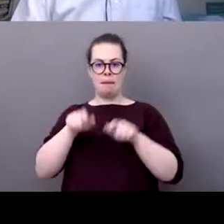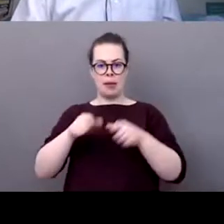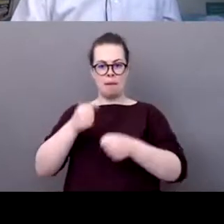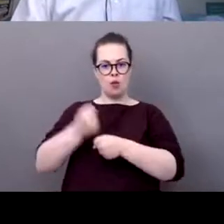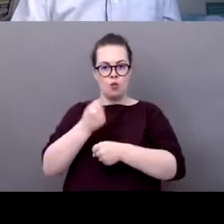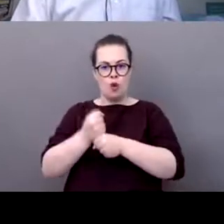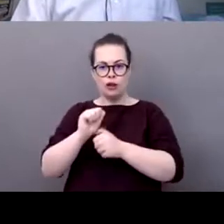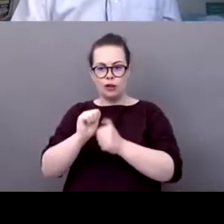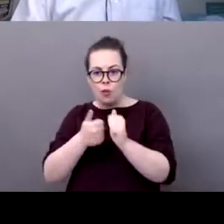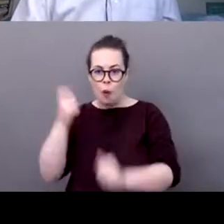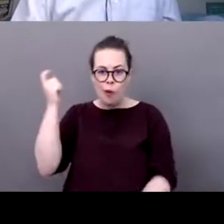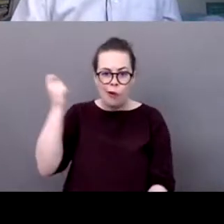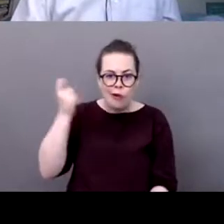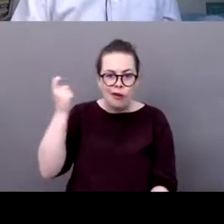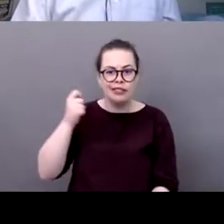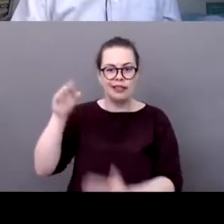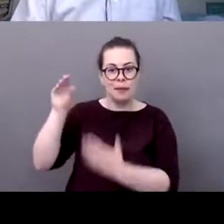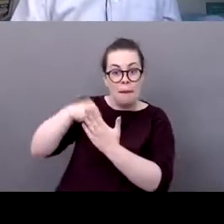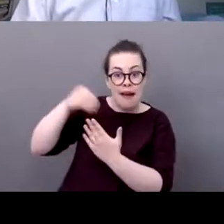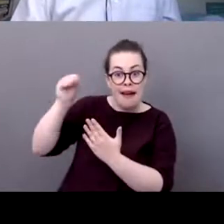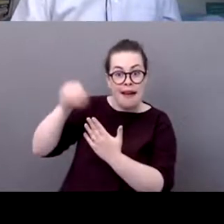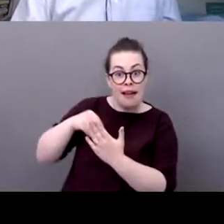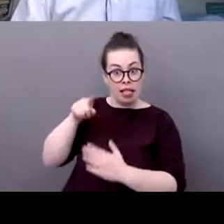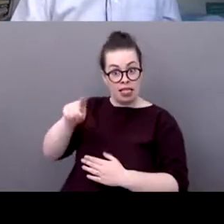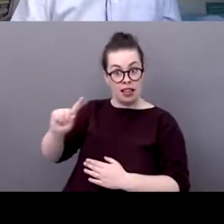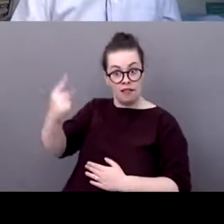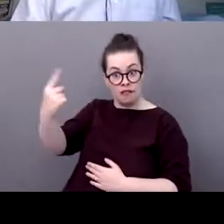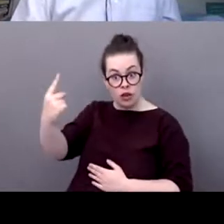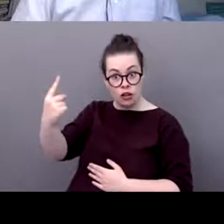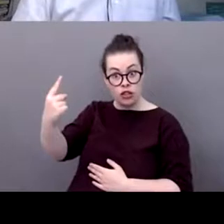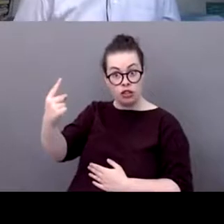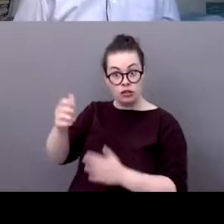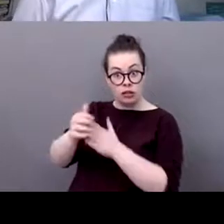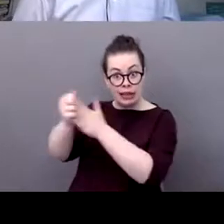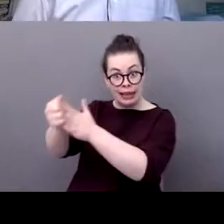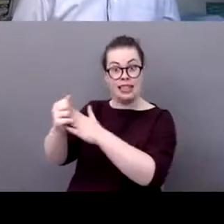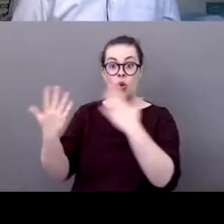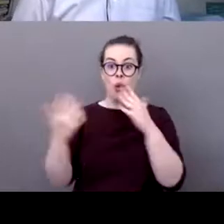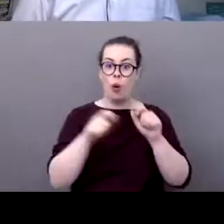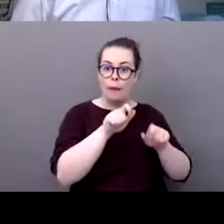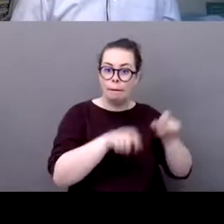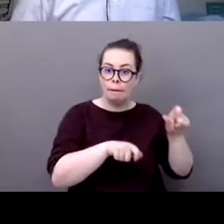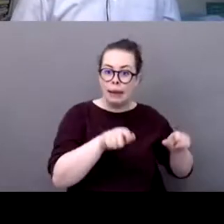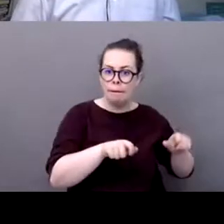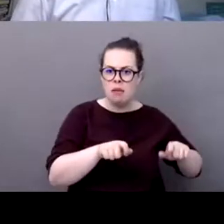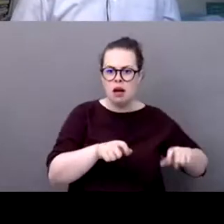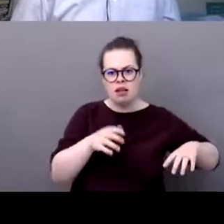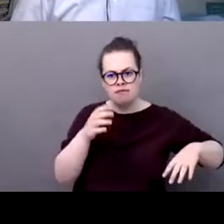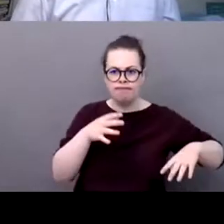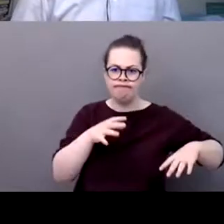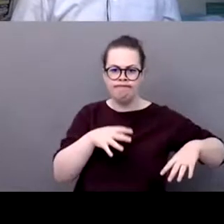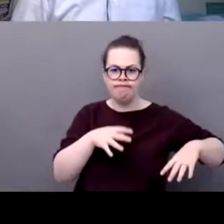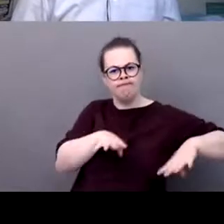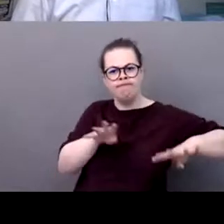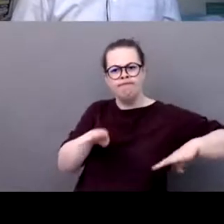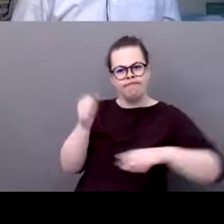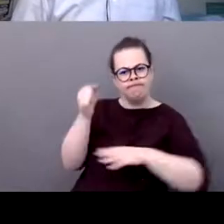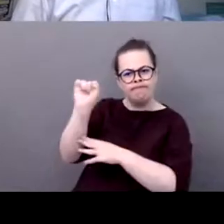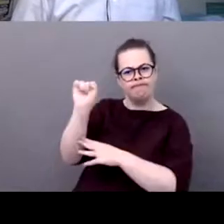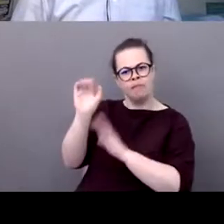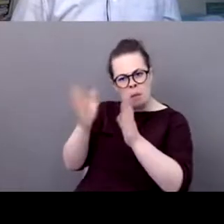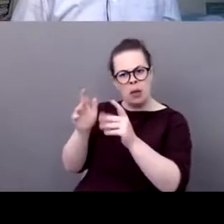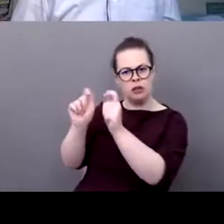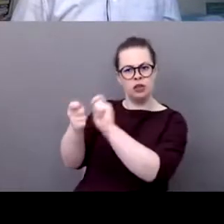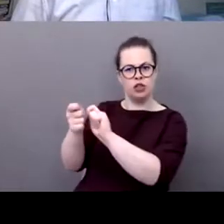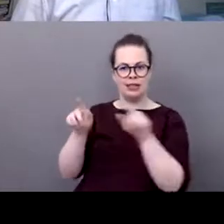athletes have to show the way or is it the public that is going to pressure those professionals to towards a